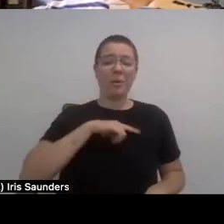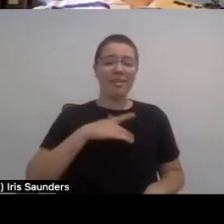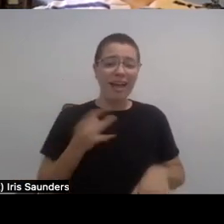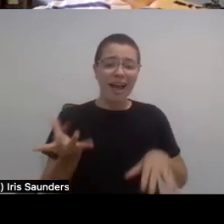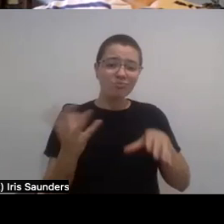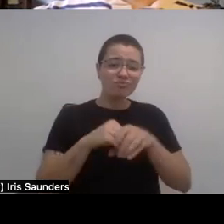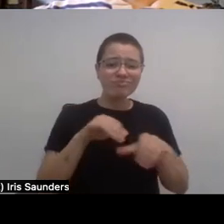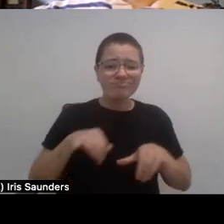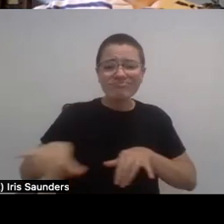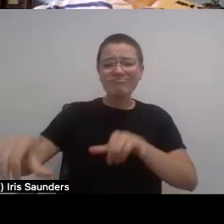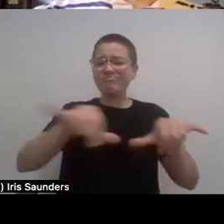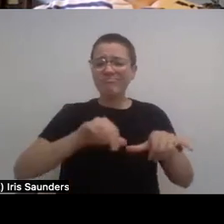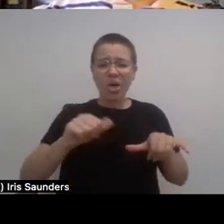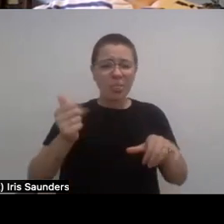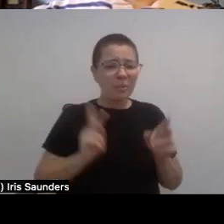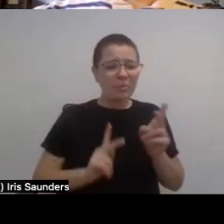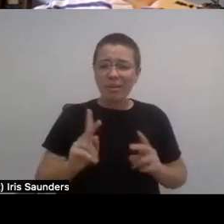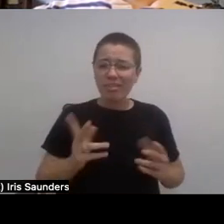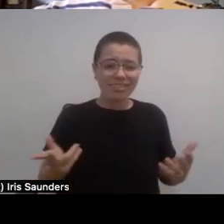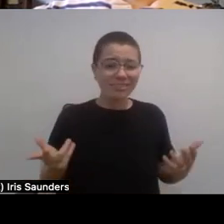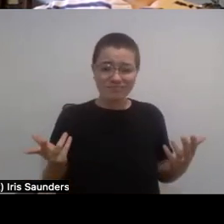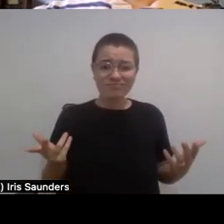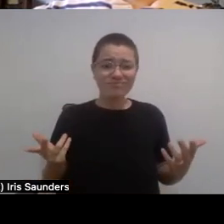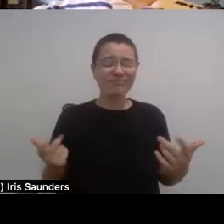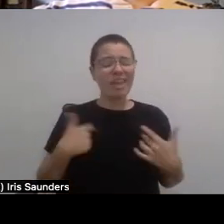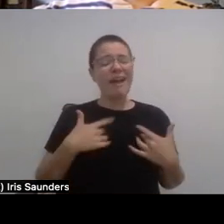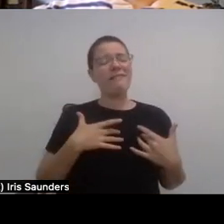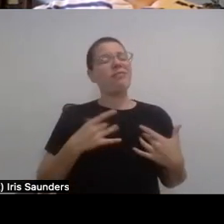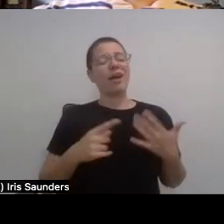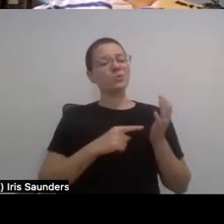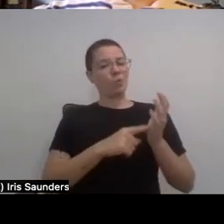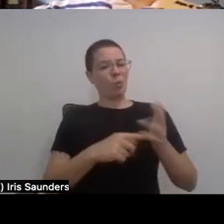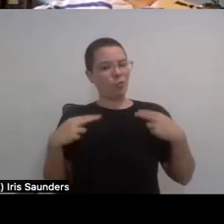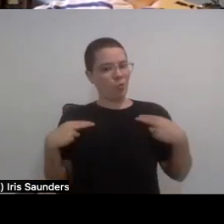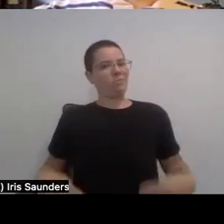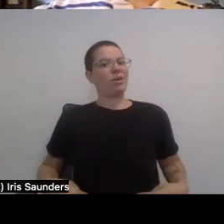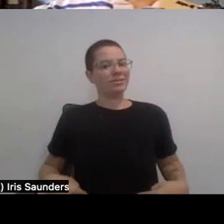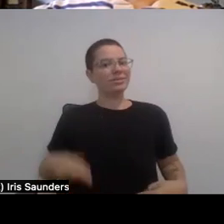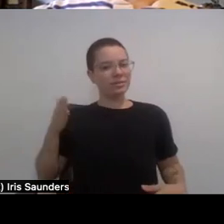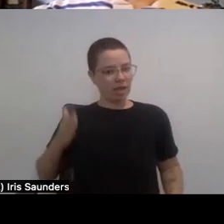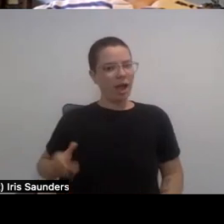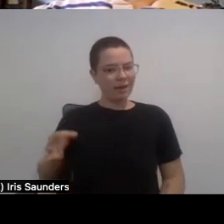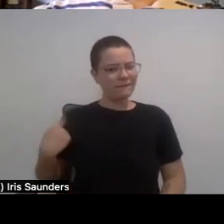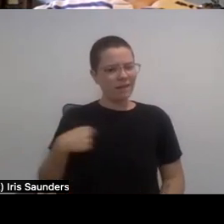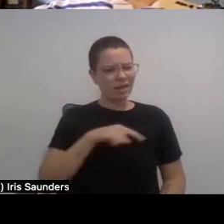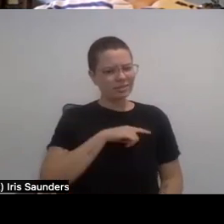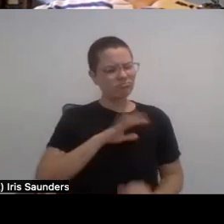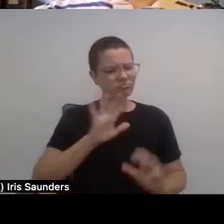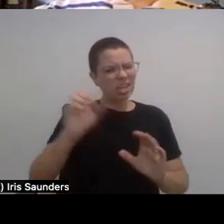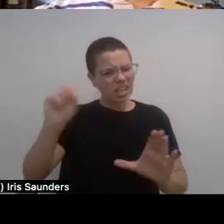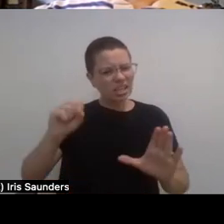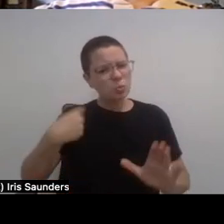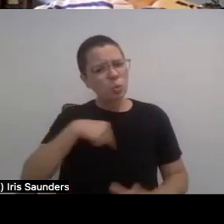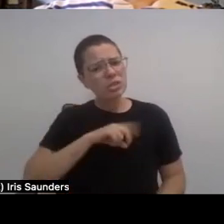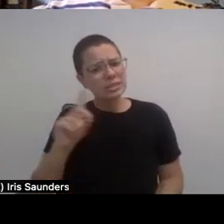really try to focus on showing the human side of us and that, yes, we have disabilities, but that's just one